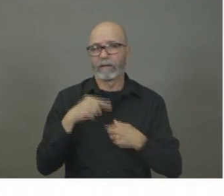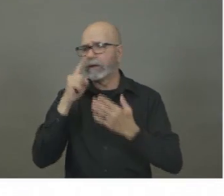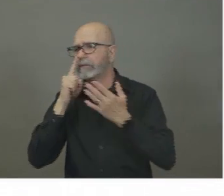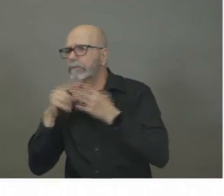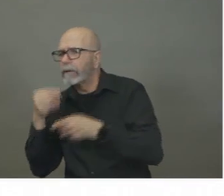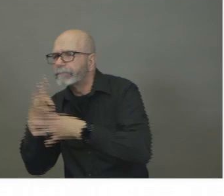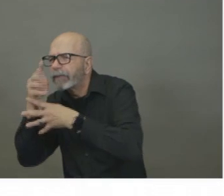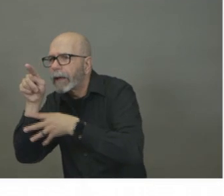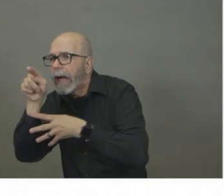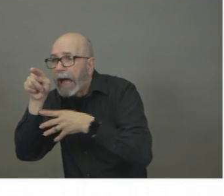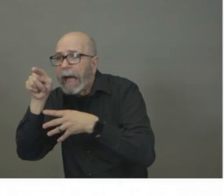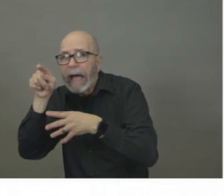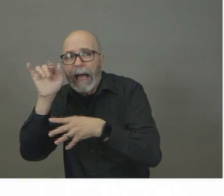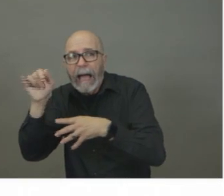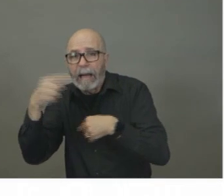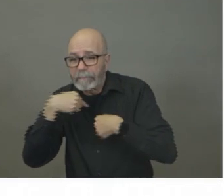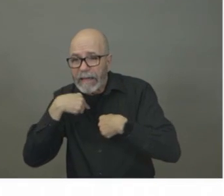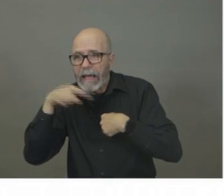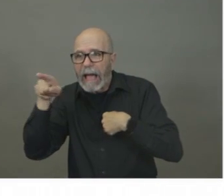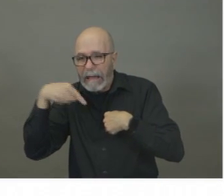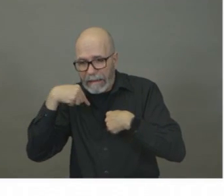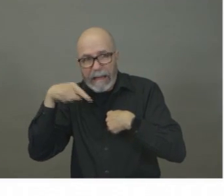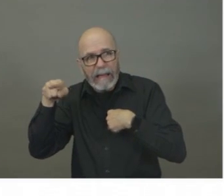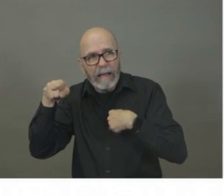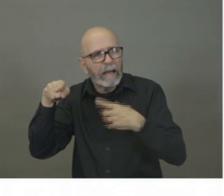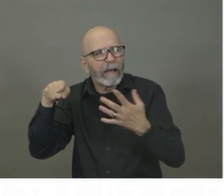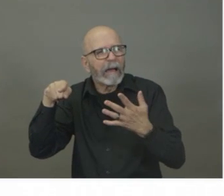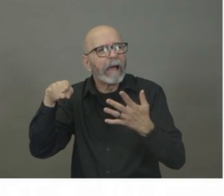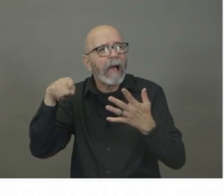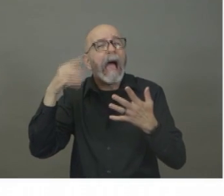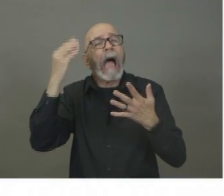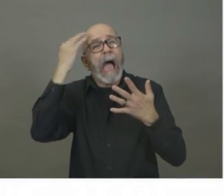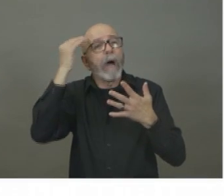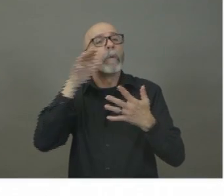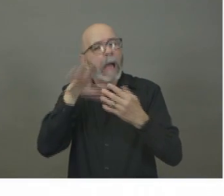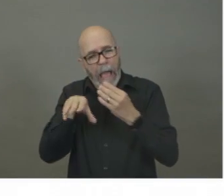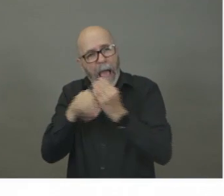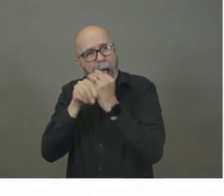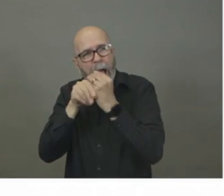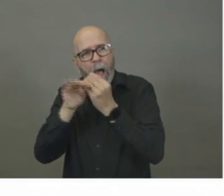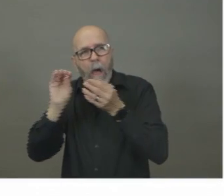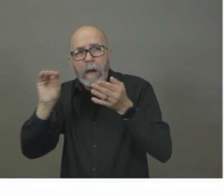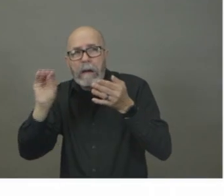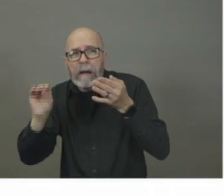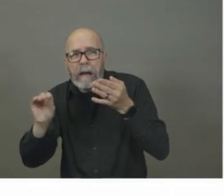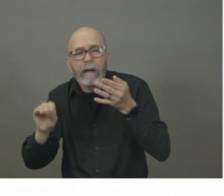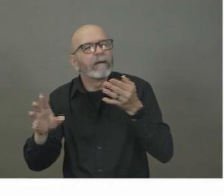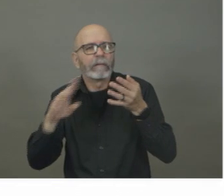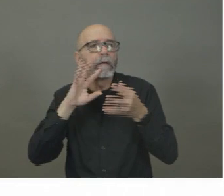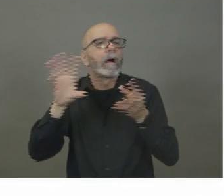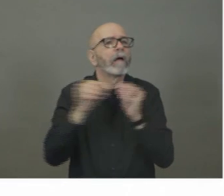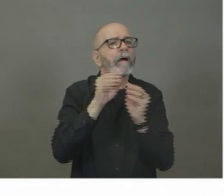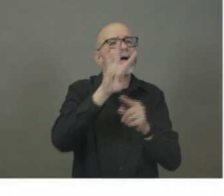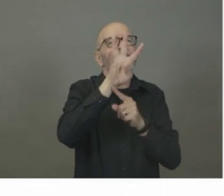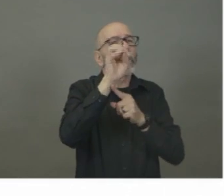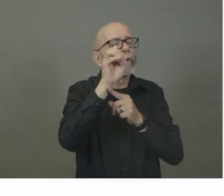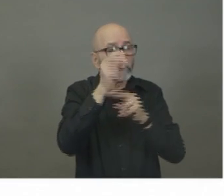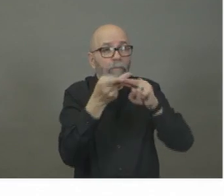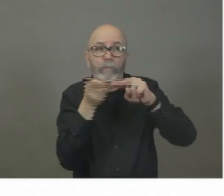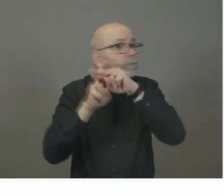inundated? So we doubled the number of lines yesterday roughly from the 40s to over 90. We'll continue to increase the number of lines as required.